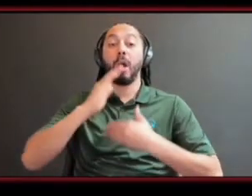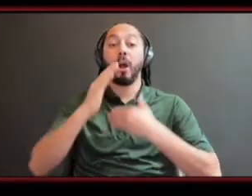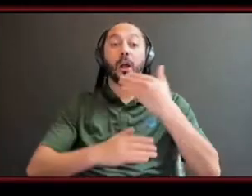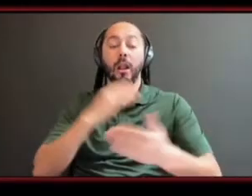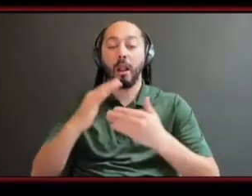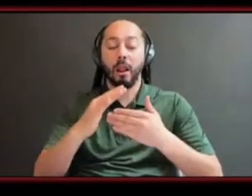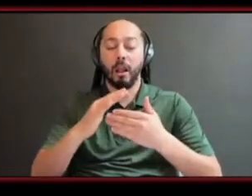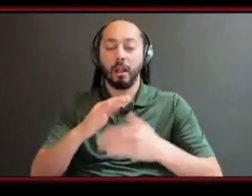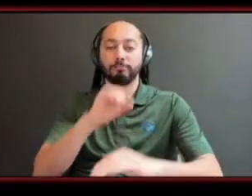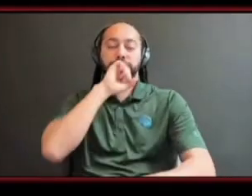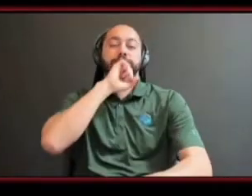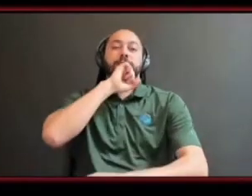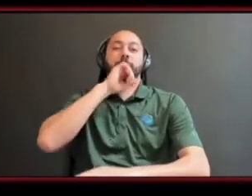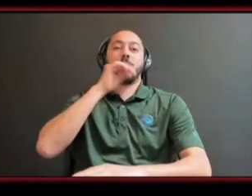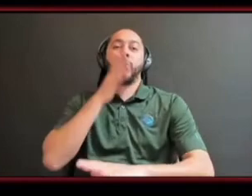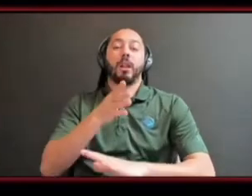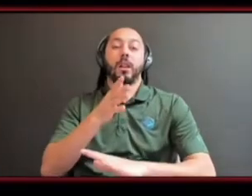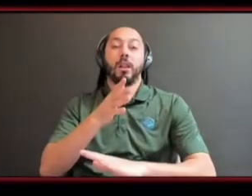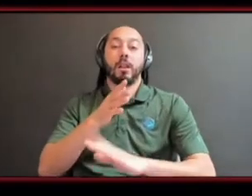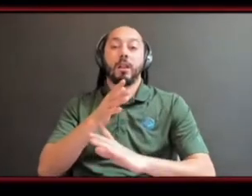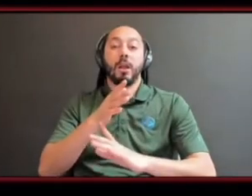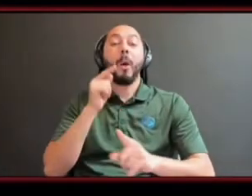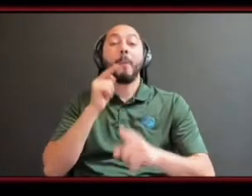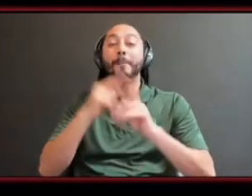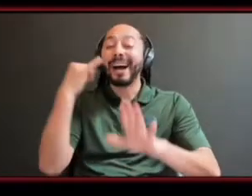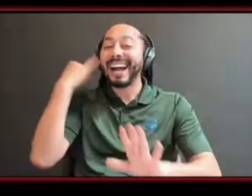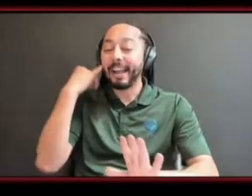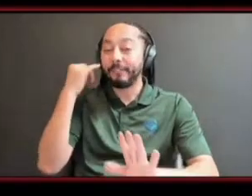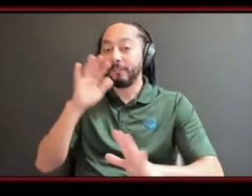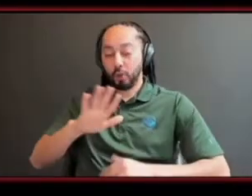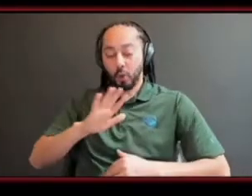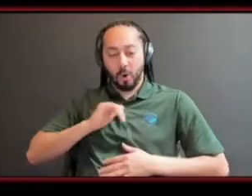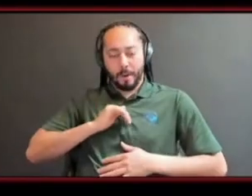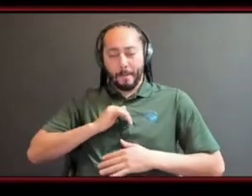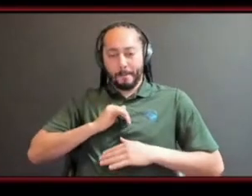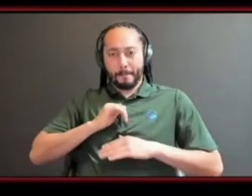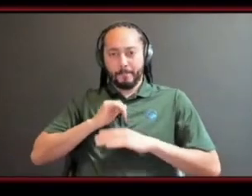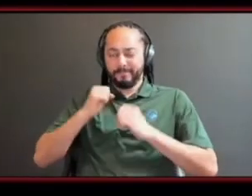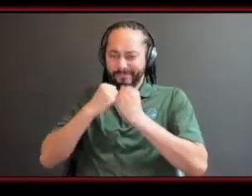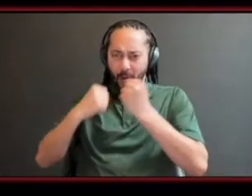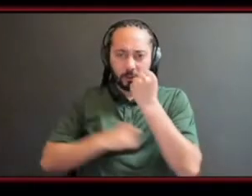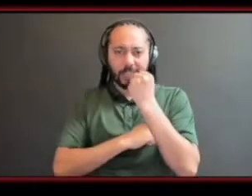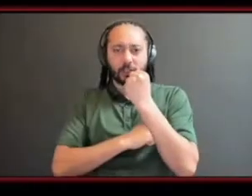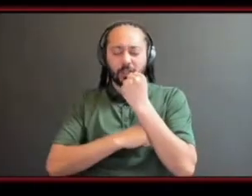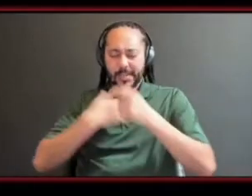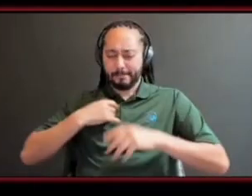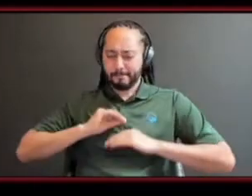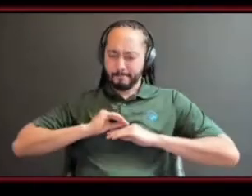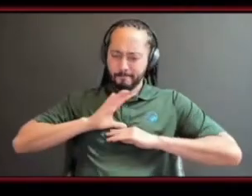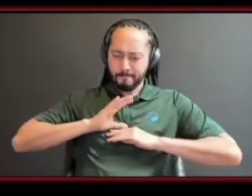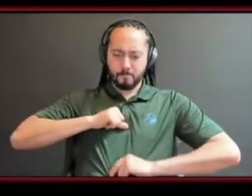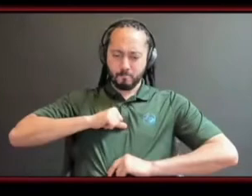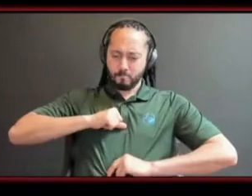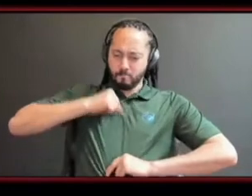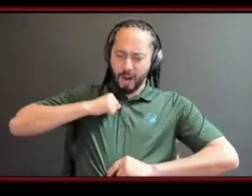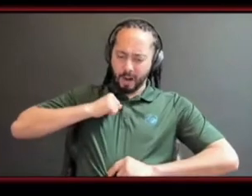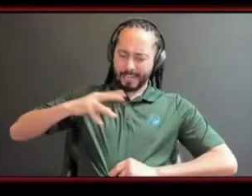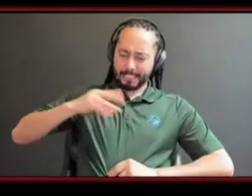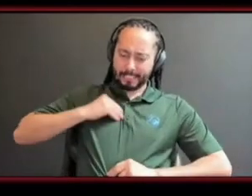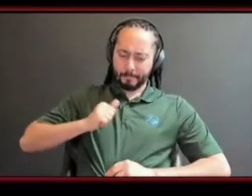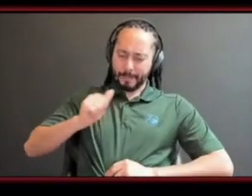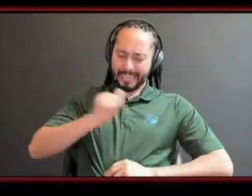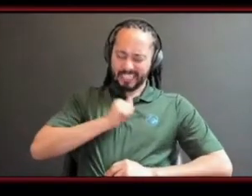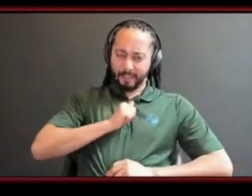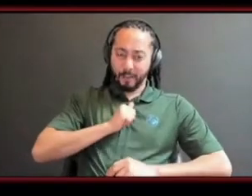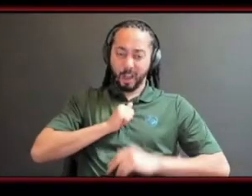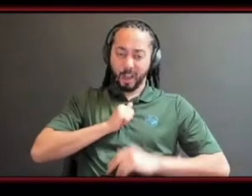placed into if your foundation is built on accepting who you are then all these other things are just going